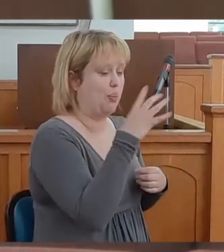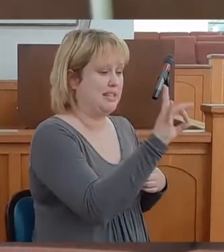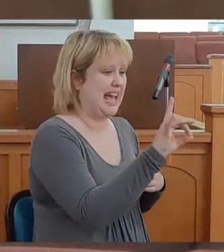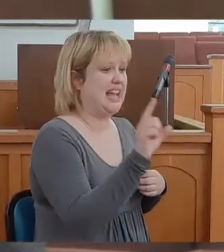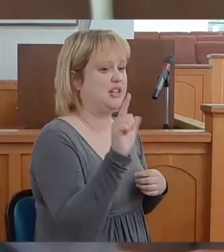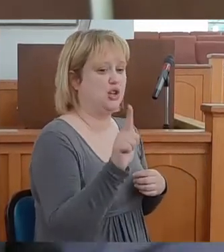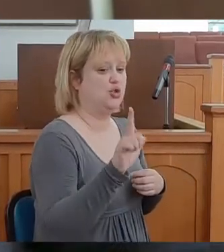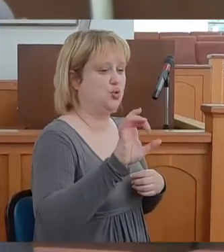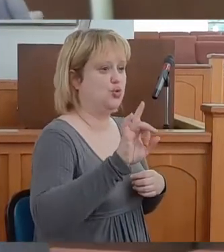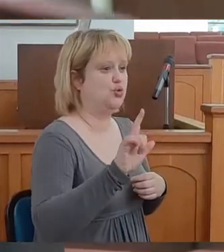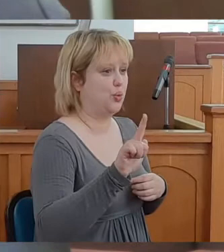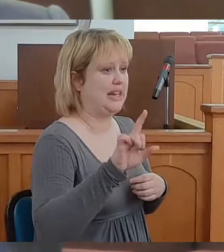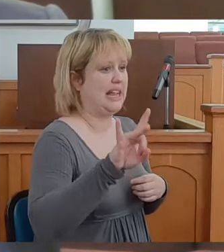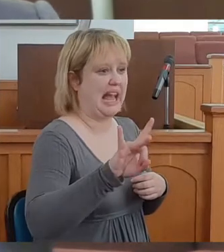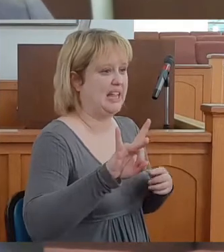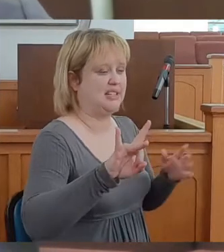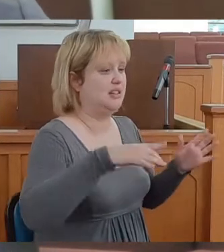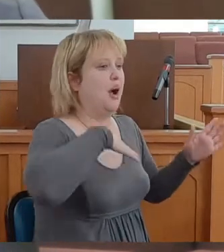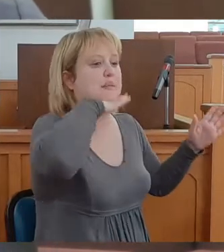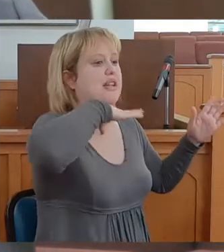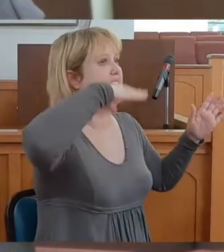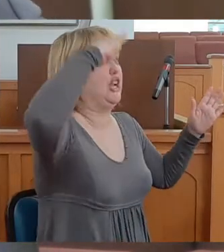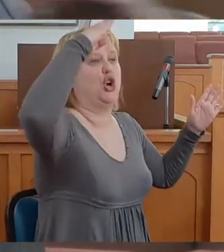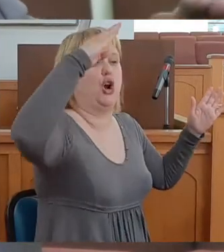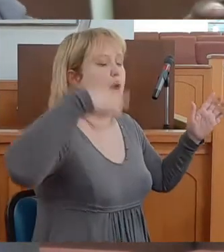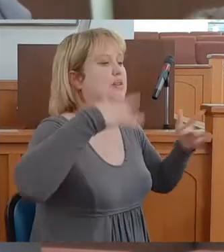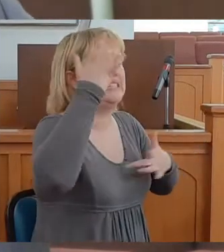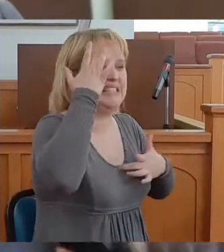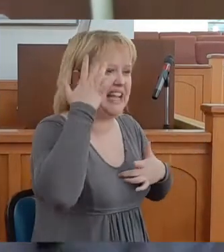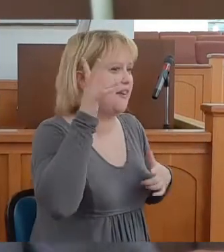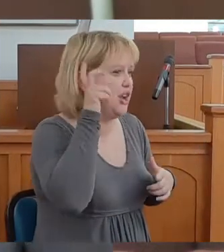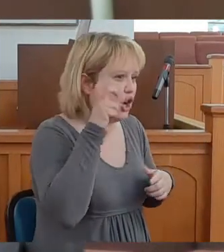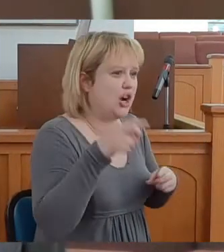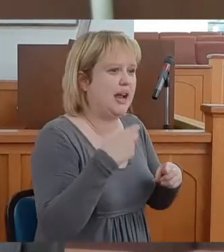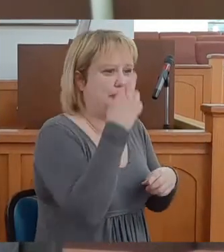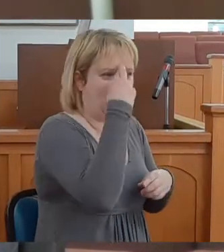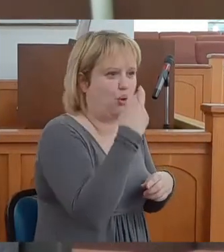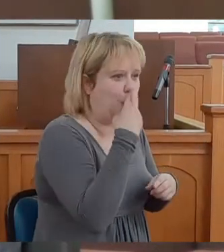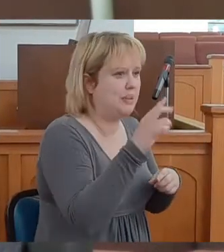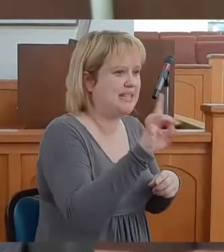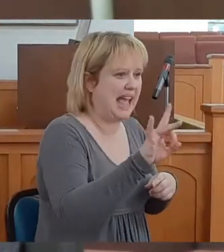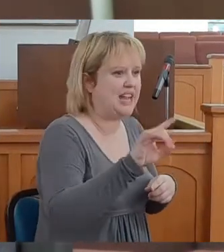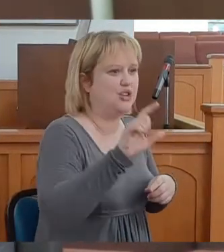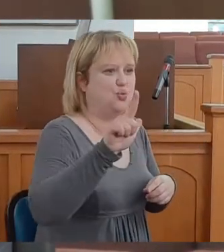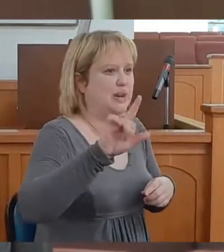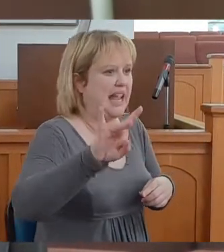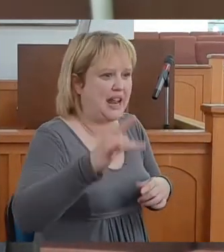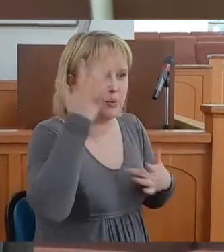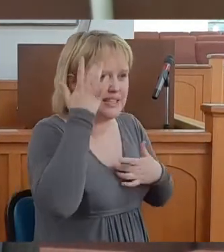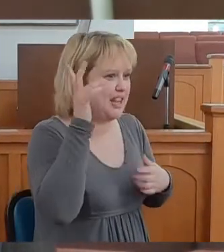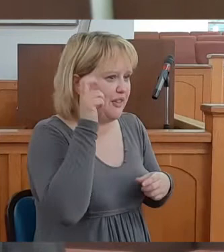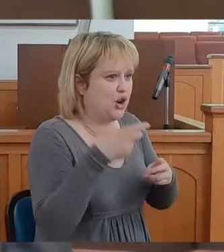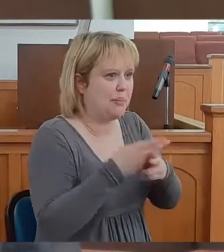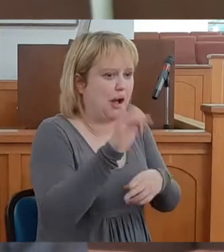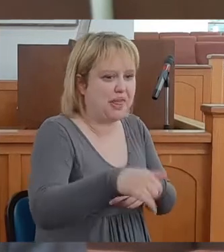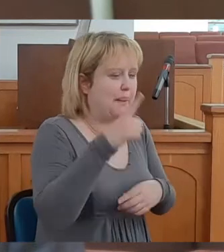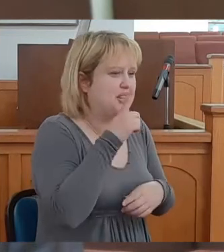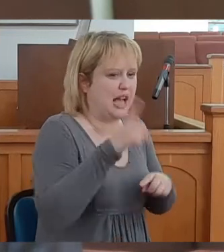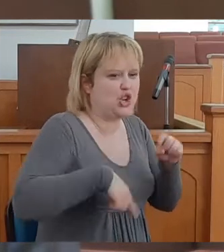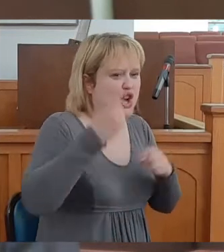8.28 up to here. I was sick of Romans 8.28 because I could not